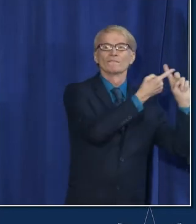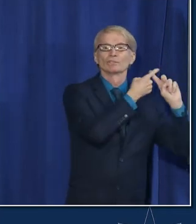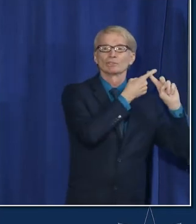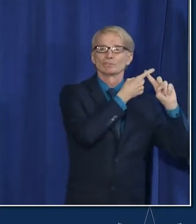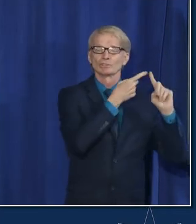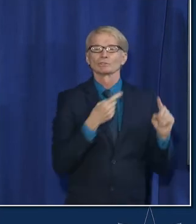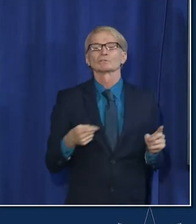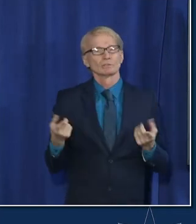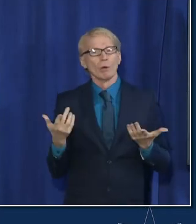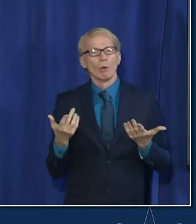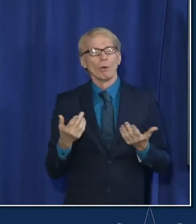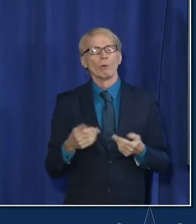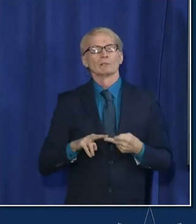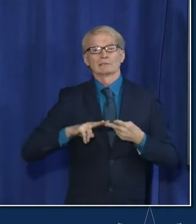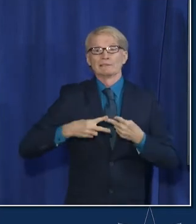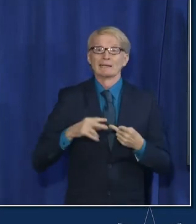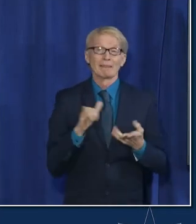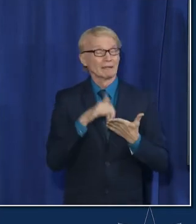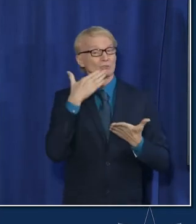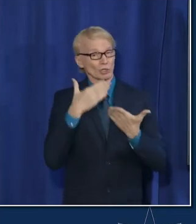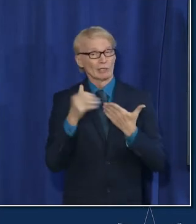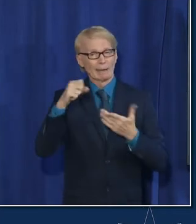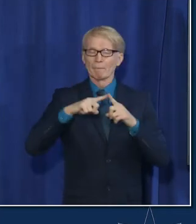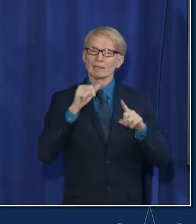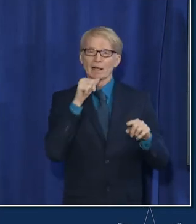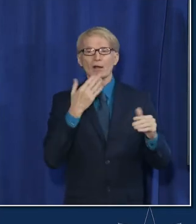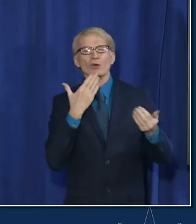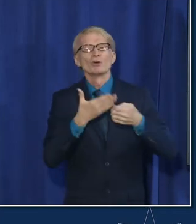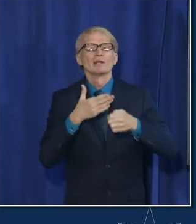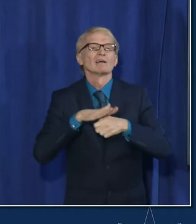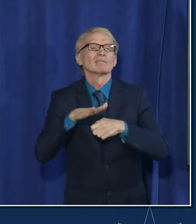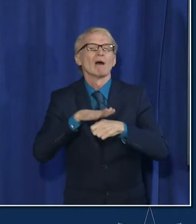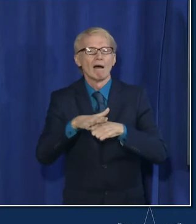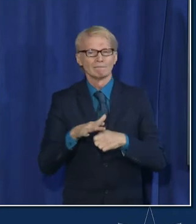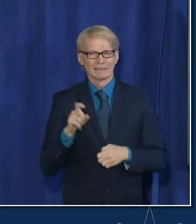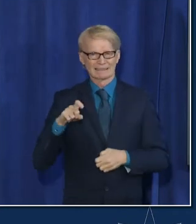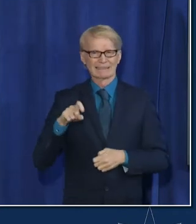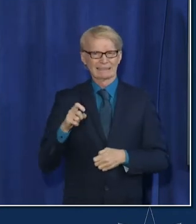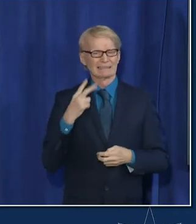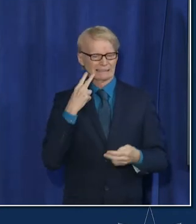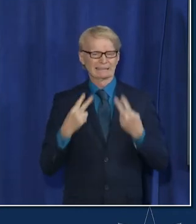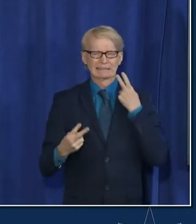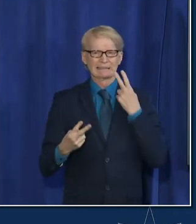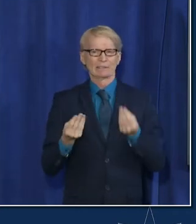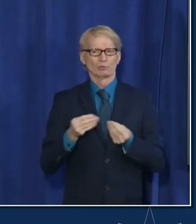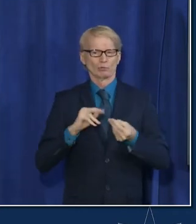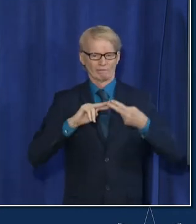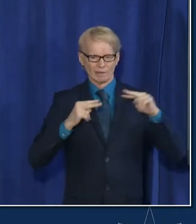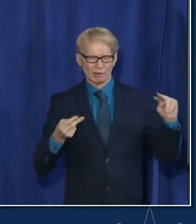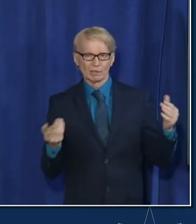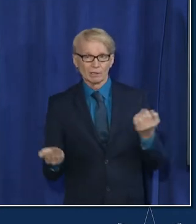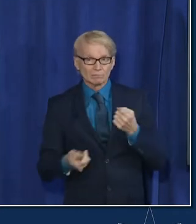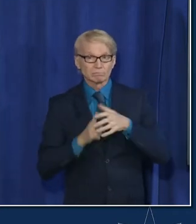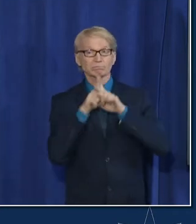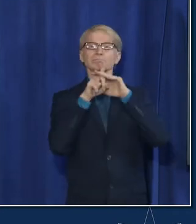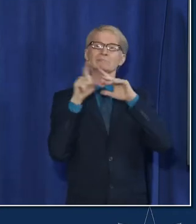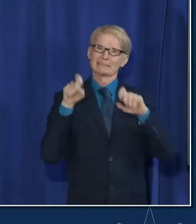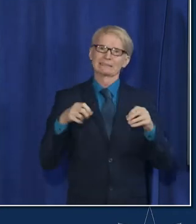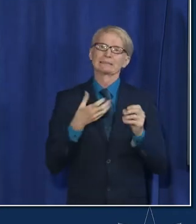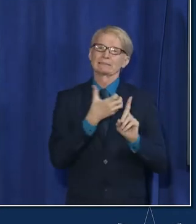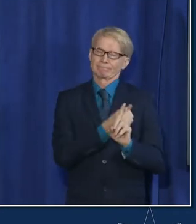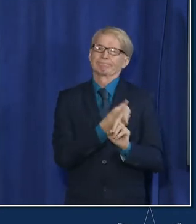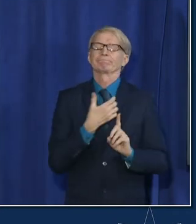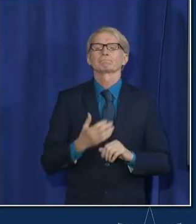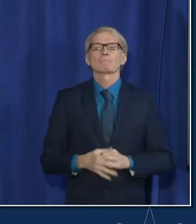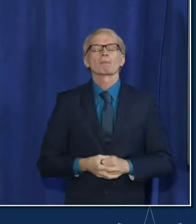vaccinated so it's good but it's not quite good enough particularly with variants emerging the uptake among 5 to